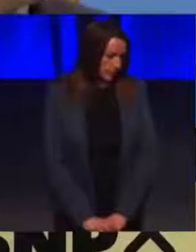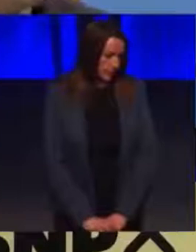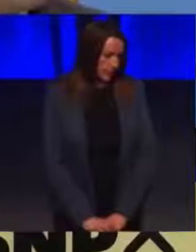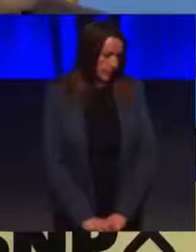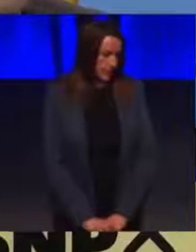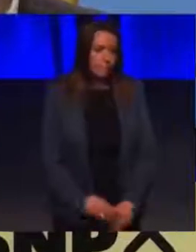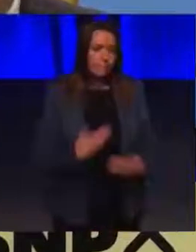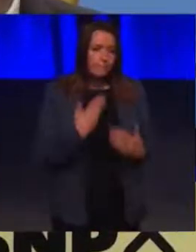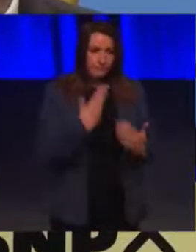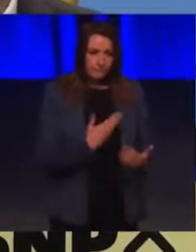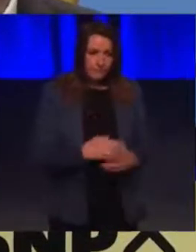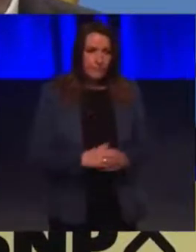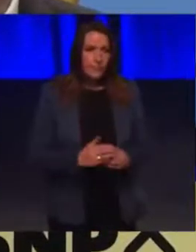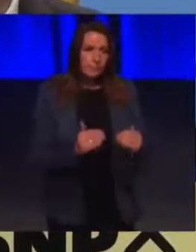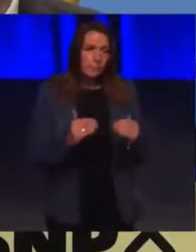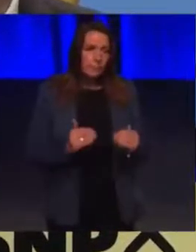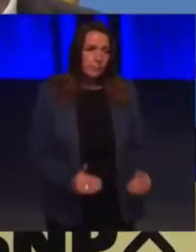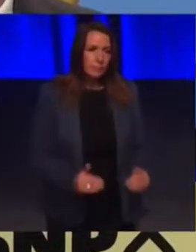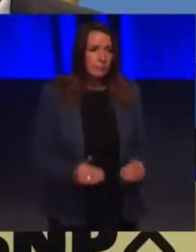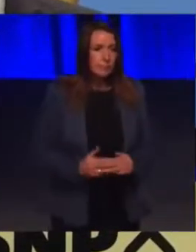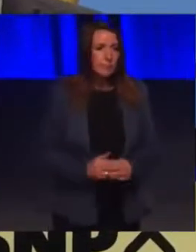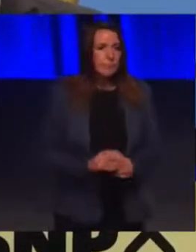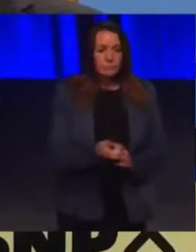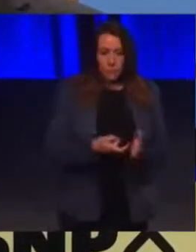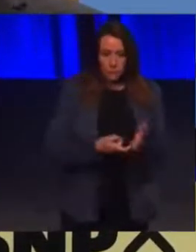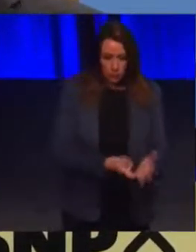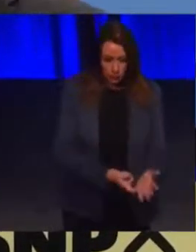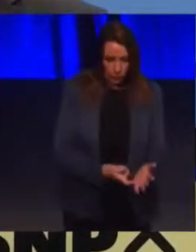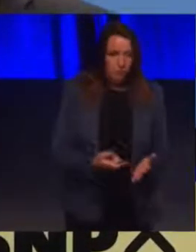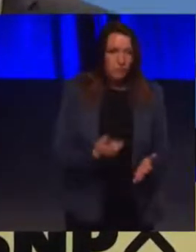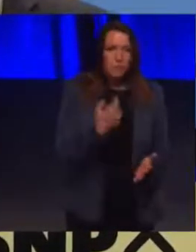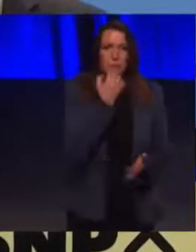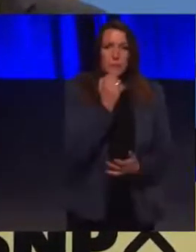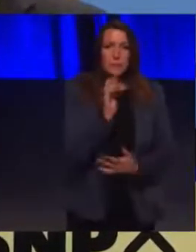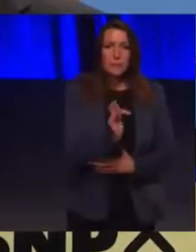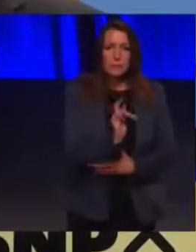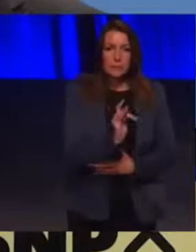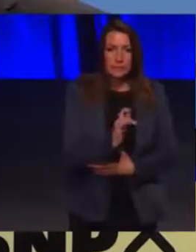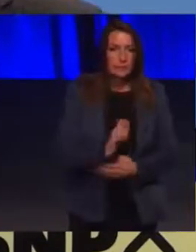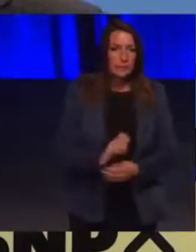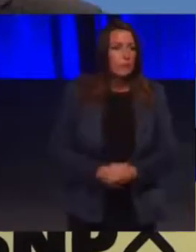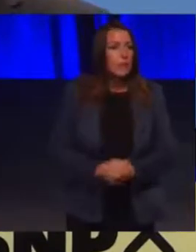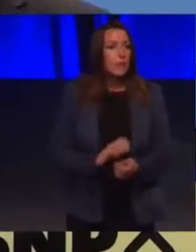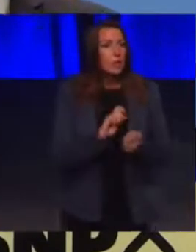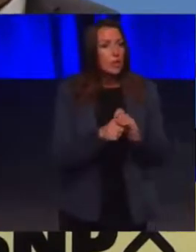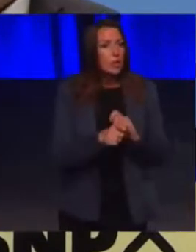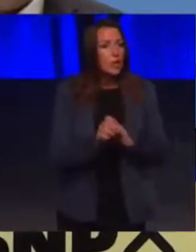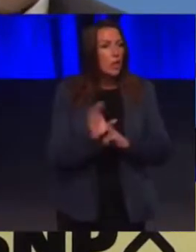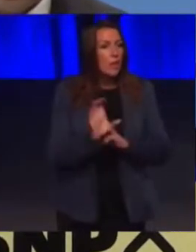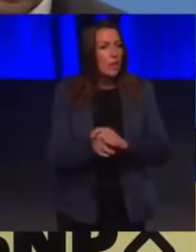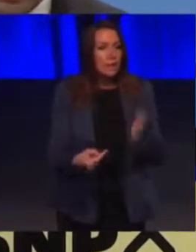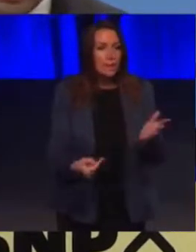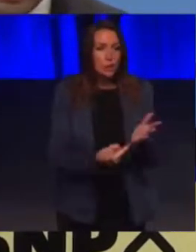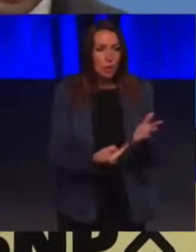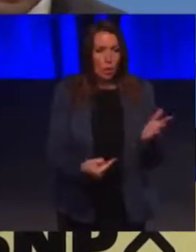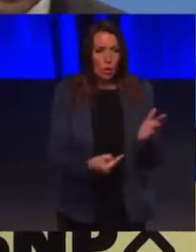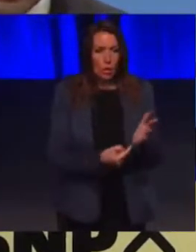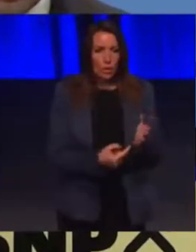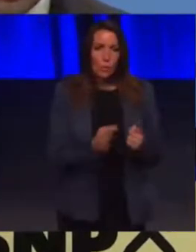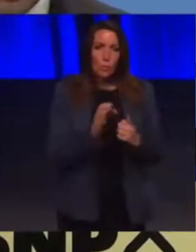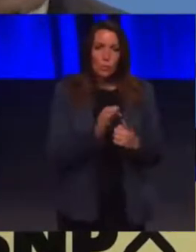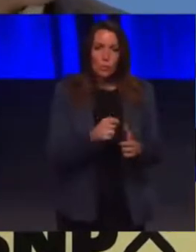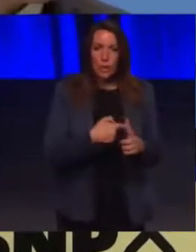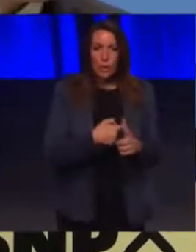Thank you very much. We now move on to the next resolution, Resolution 10, Changing Places Toilets, and it will be proposed by Kirsten